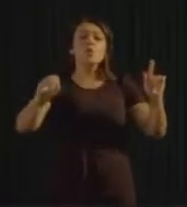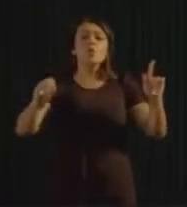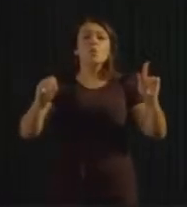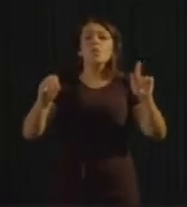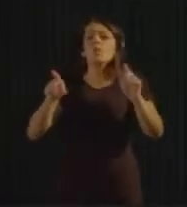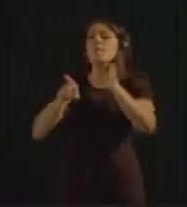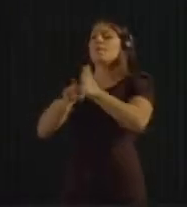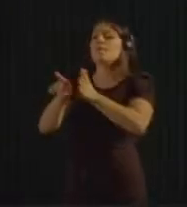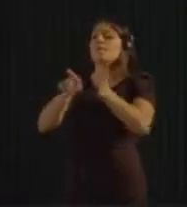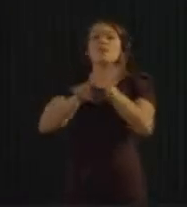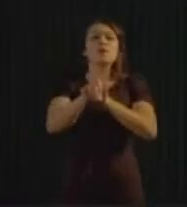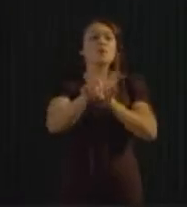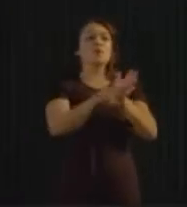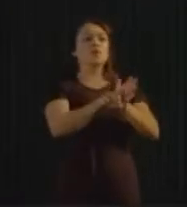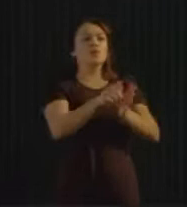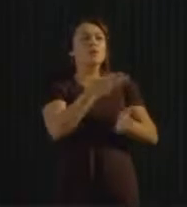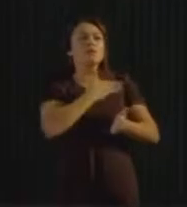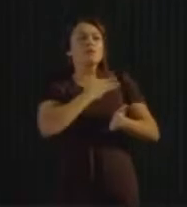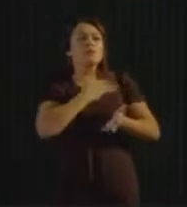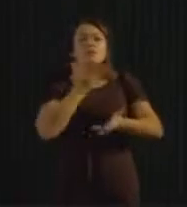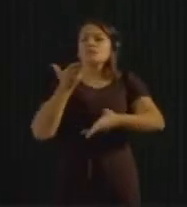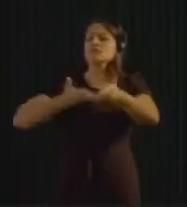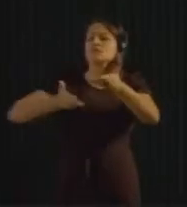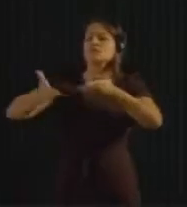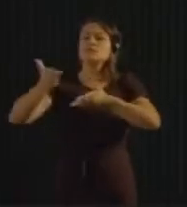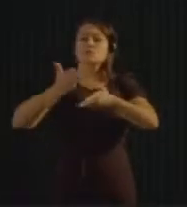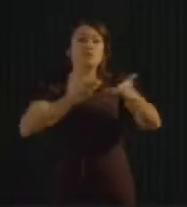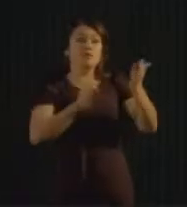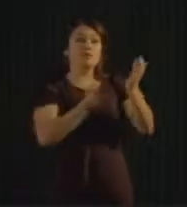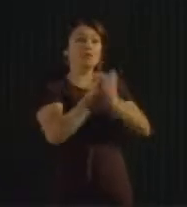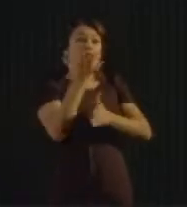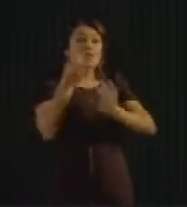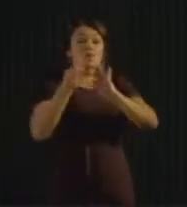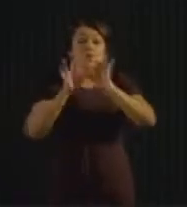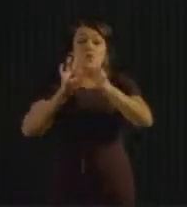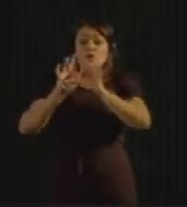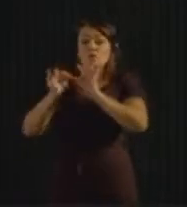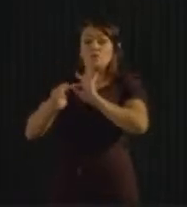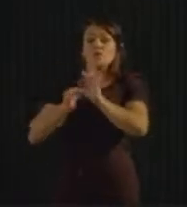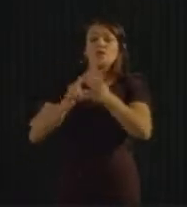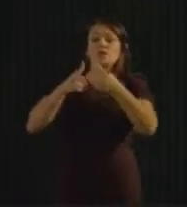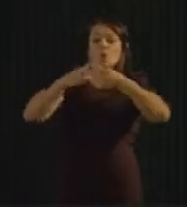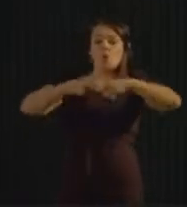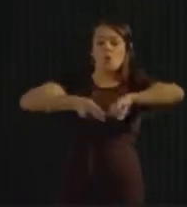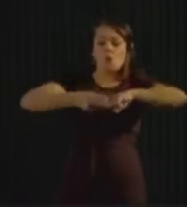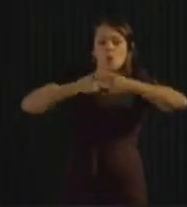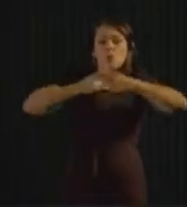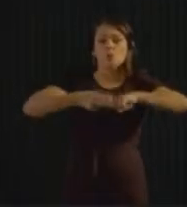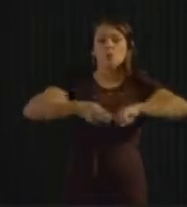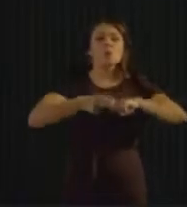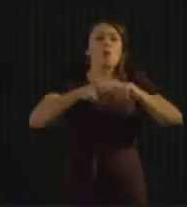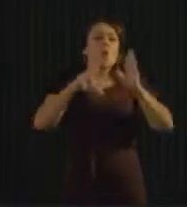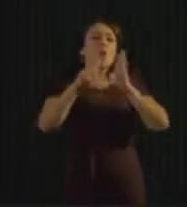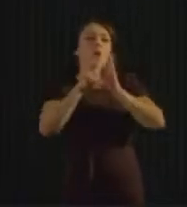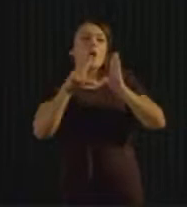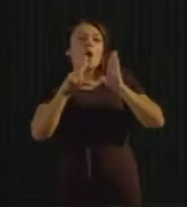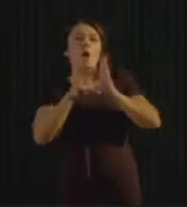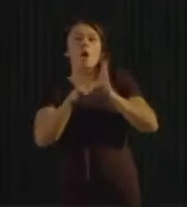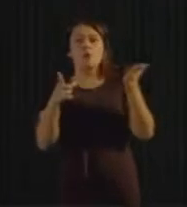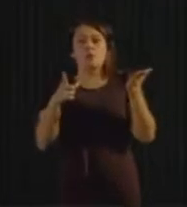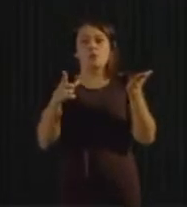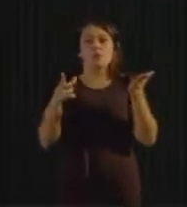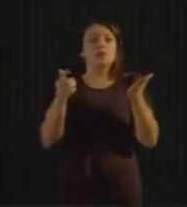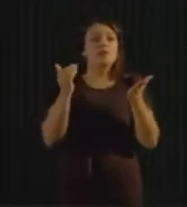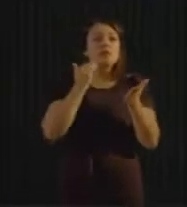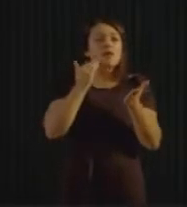friends. Make this fix-it workshop. Make this repair cafes. Try to consume less and try